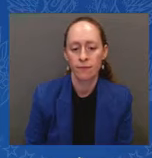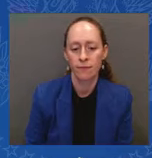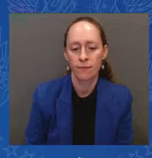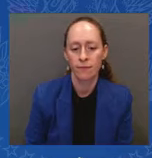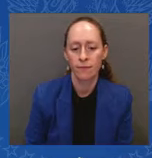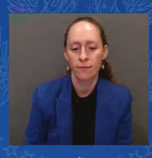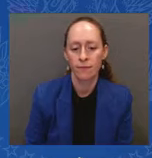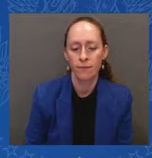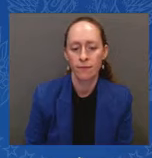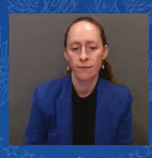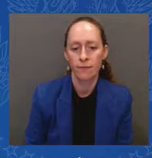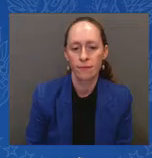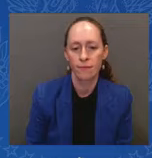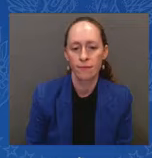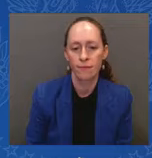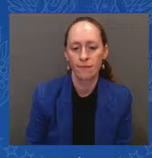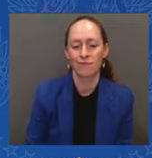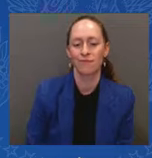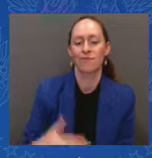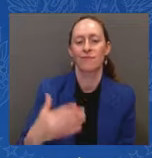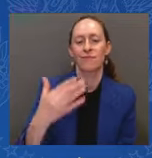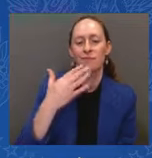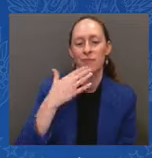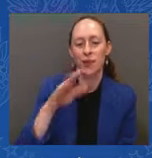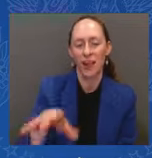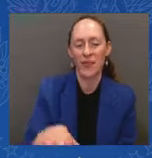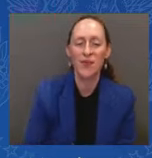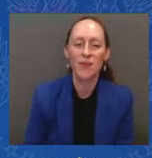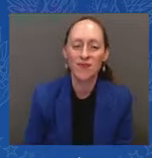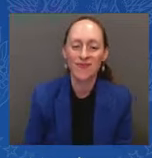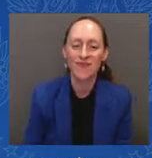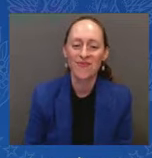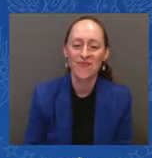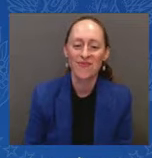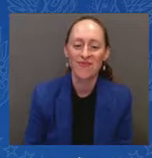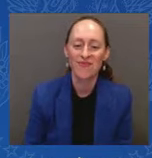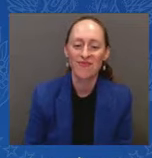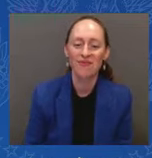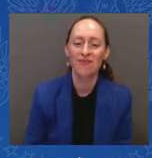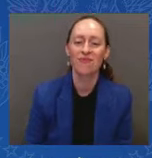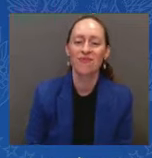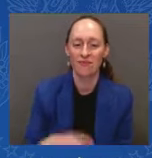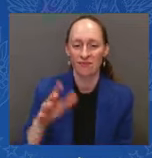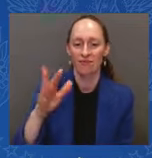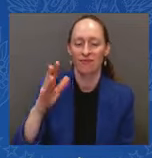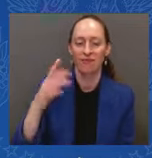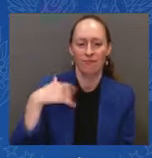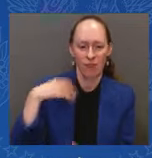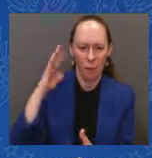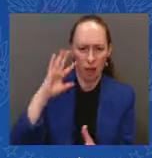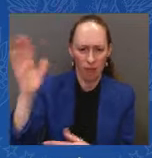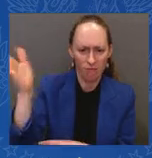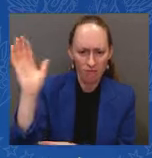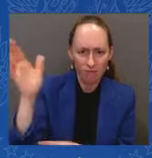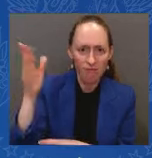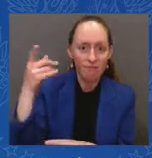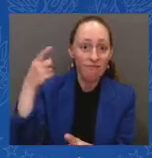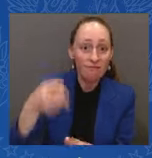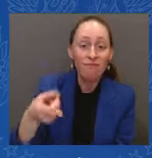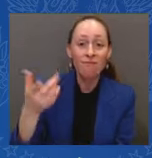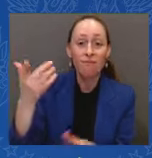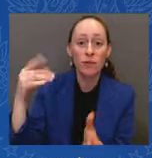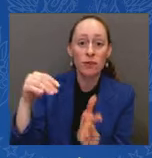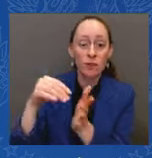Good afternoon. Before I speak about student debt relief, I want to make it — a minute to talk about what took place yesterday